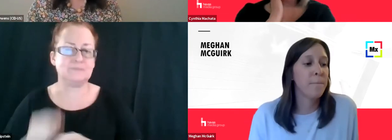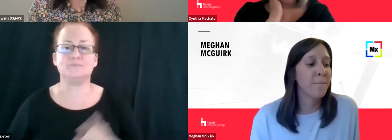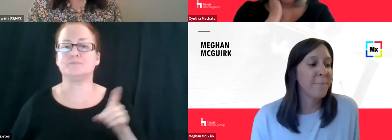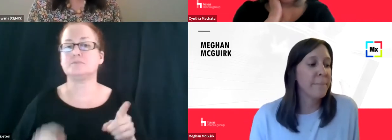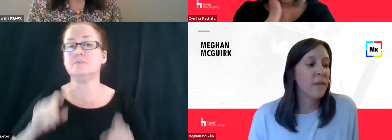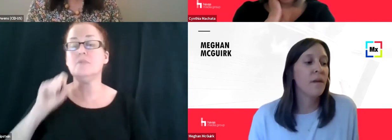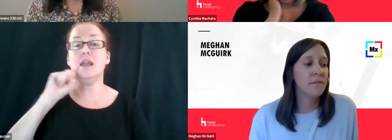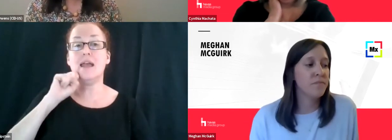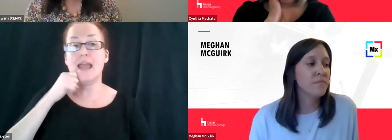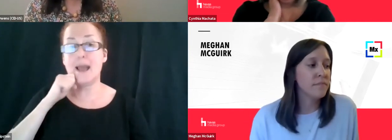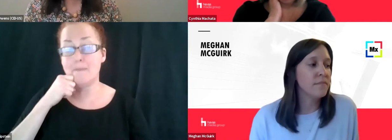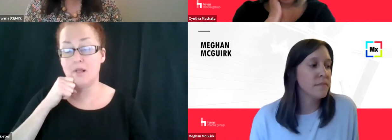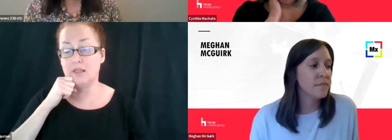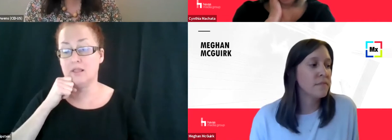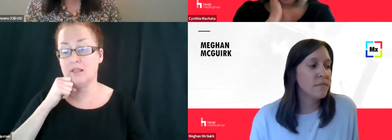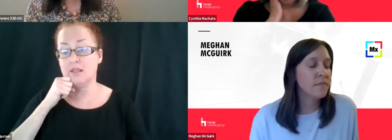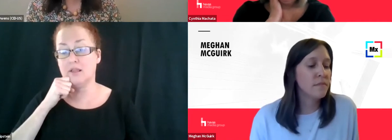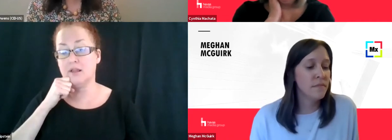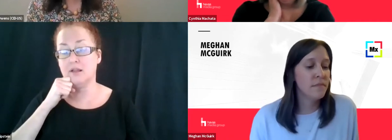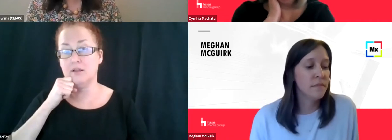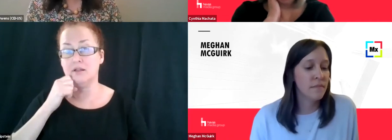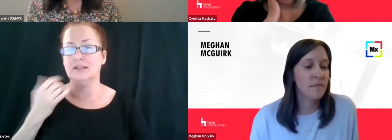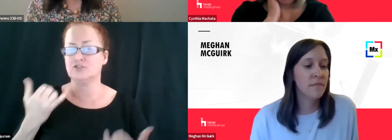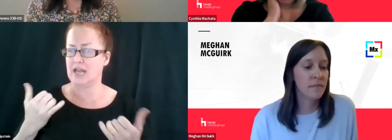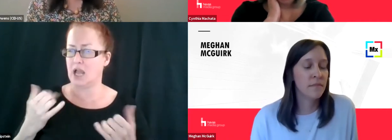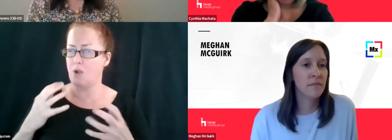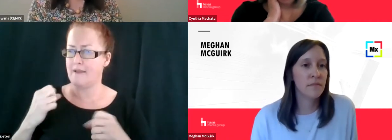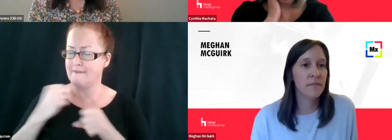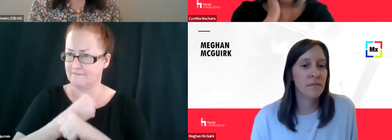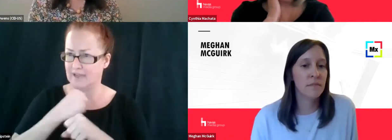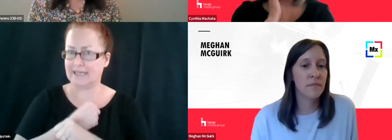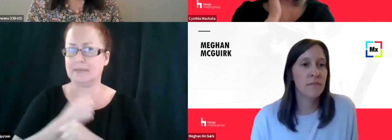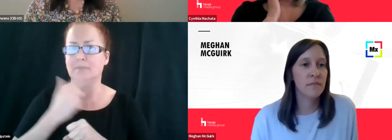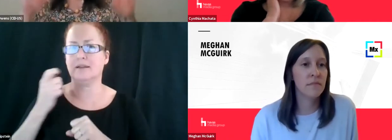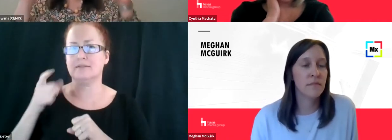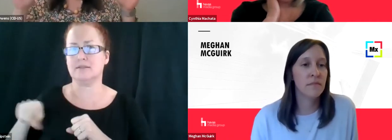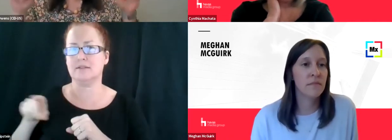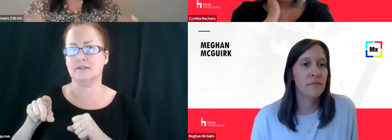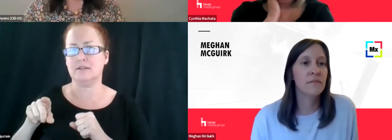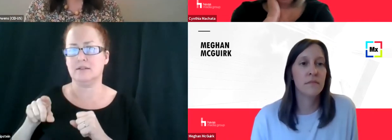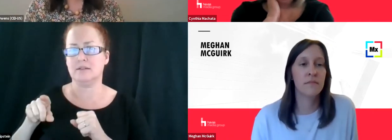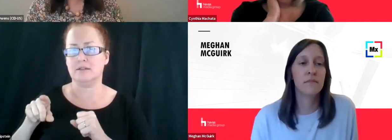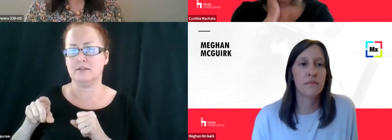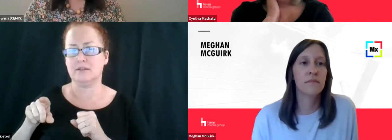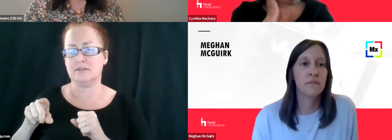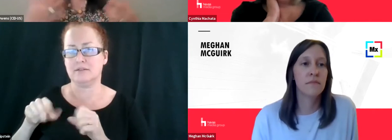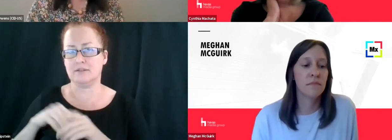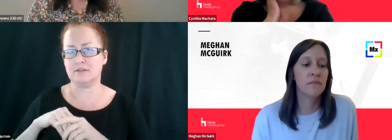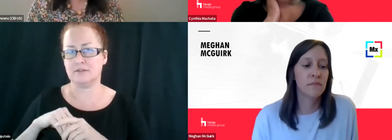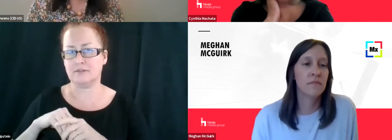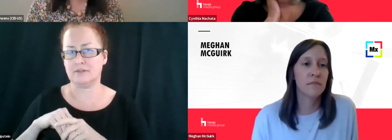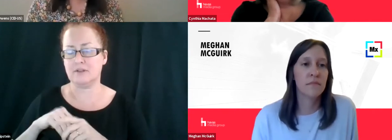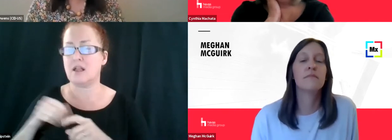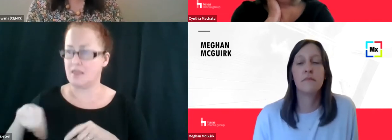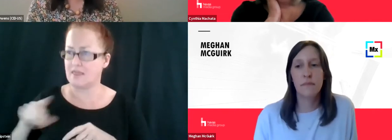who currently is, um, fighting a battle because they're trying to do right by